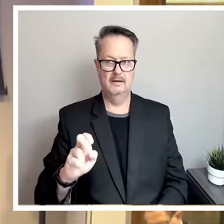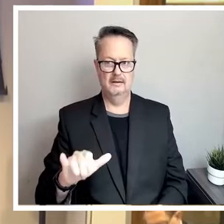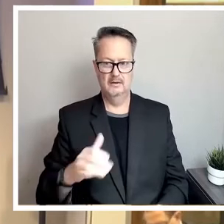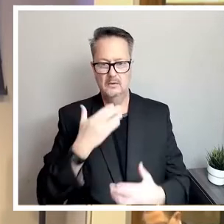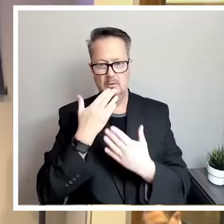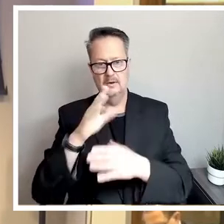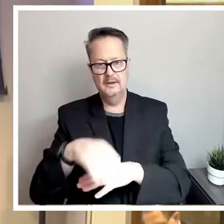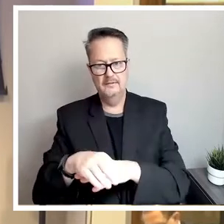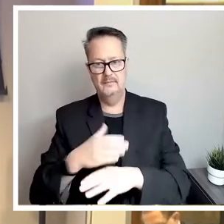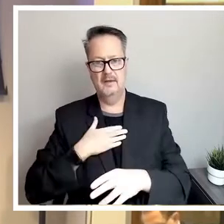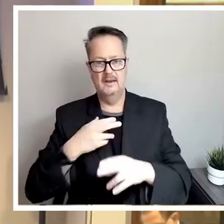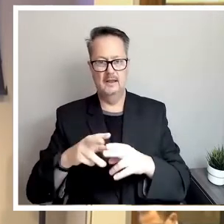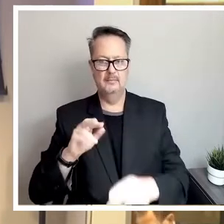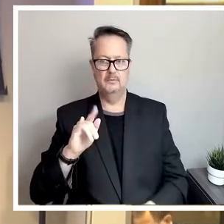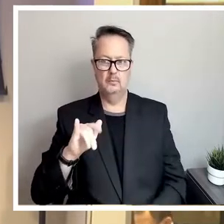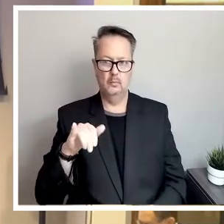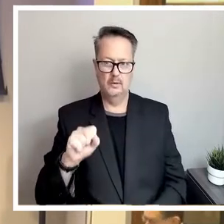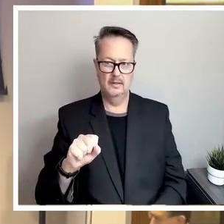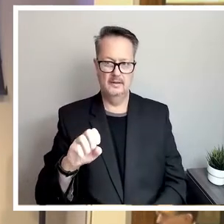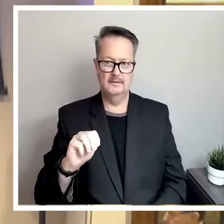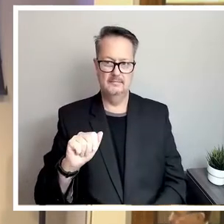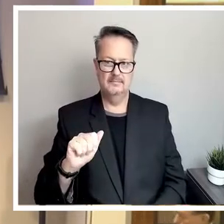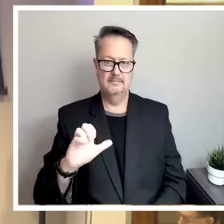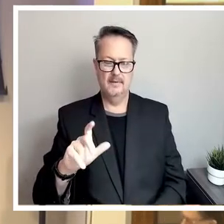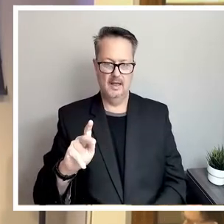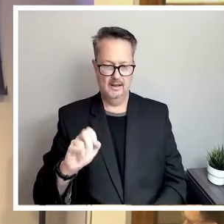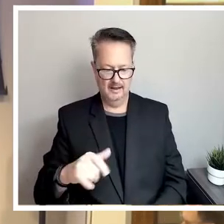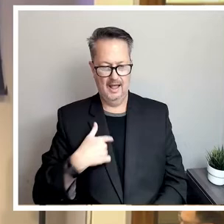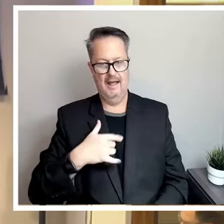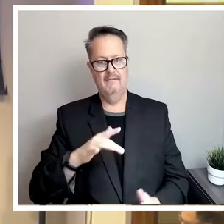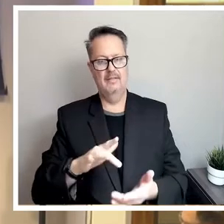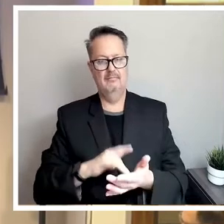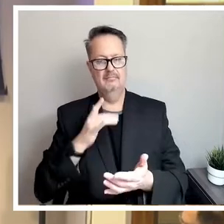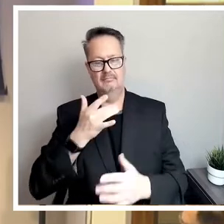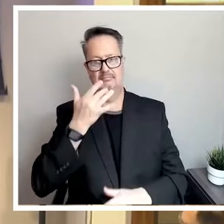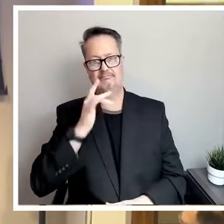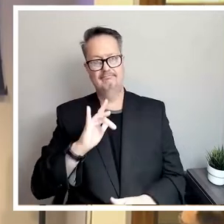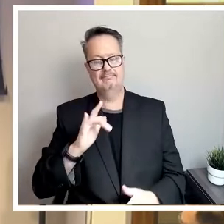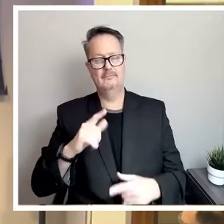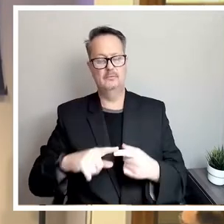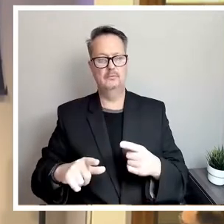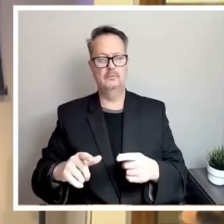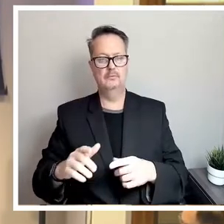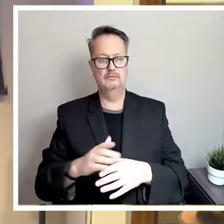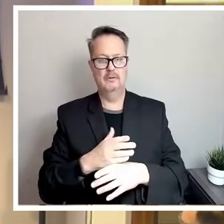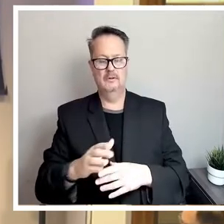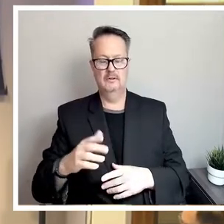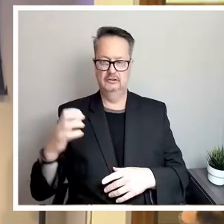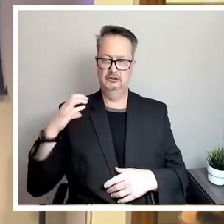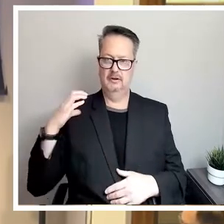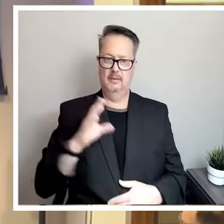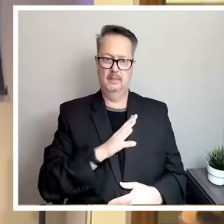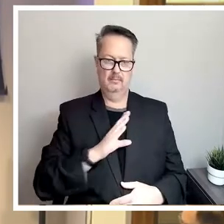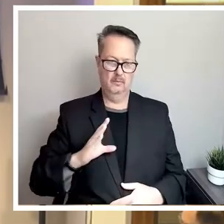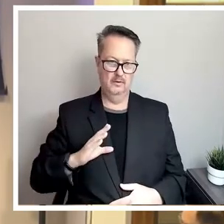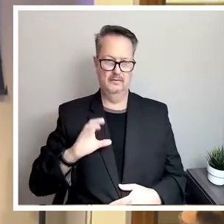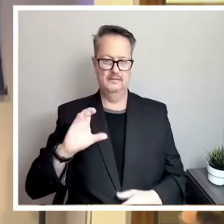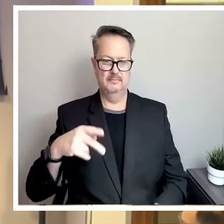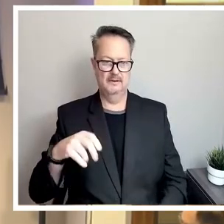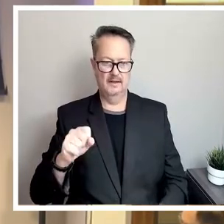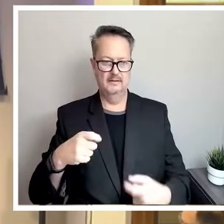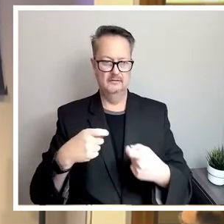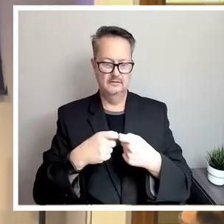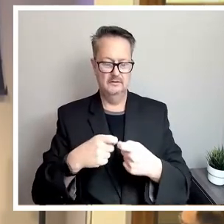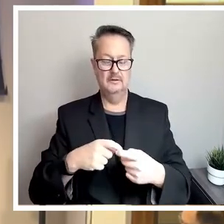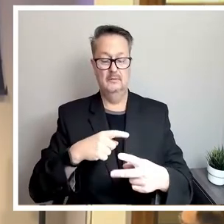is Willis Mackey. I have the privilege of serving as the Chair for the CPSEnergy Board of Trustees. Also present are our Vice Chair